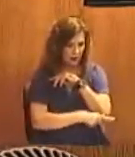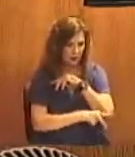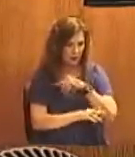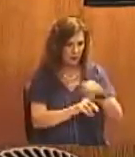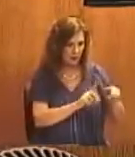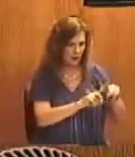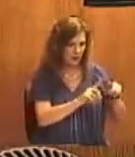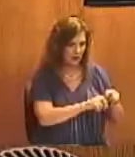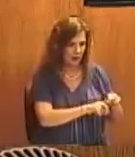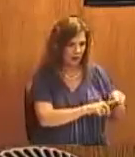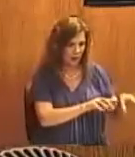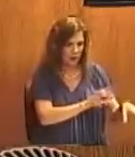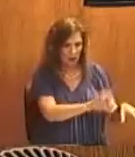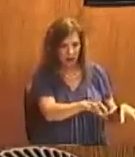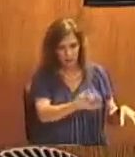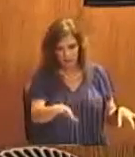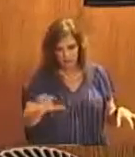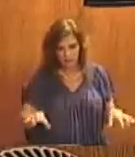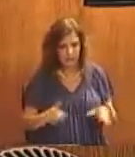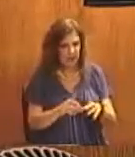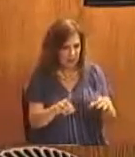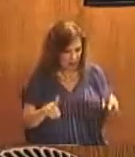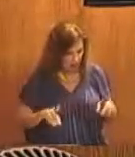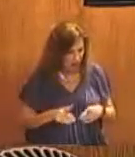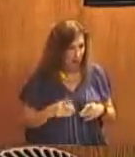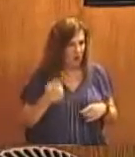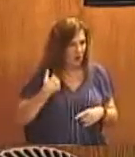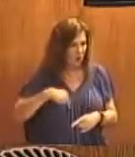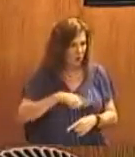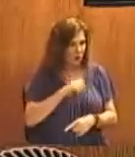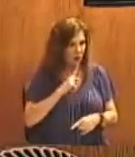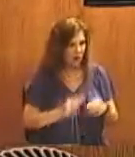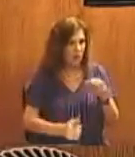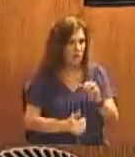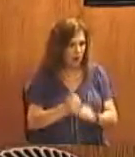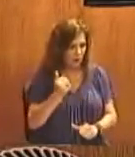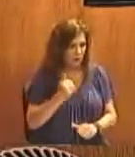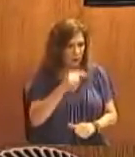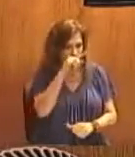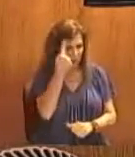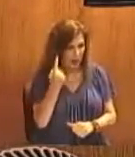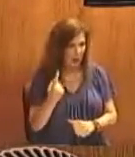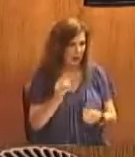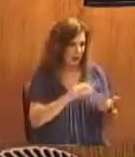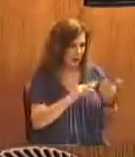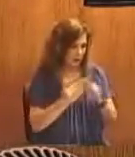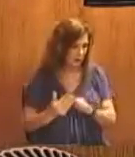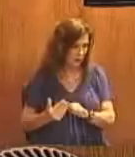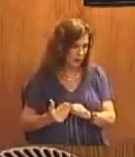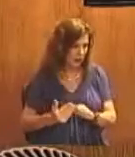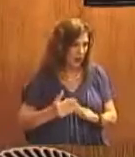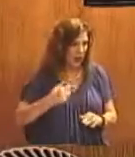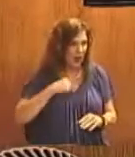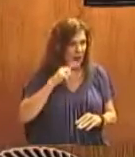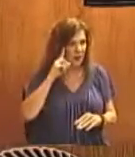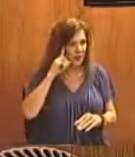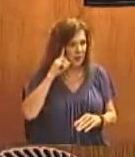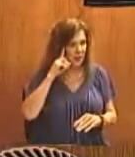we are a majority black community I think